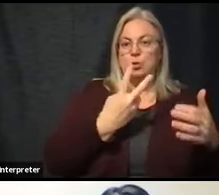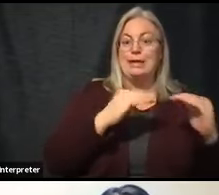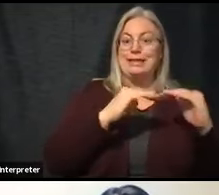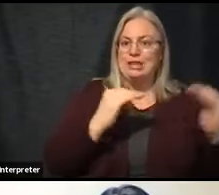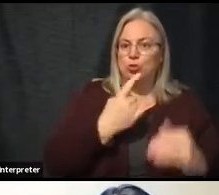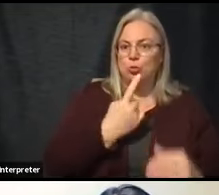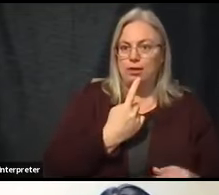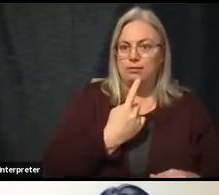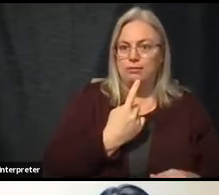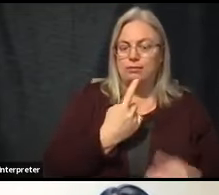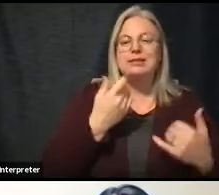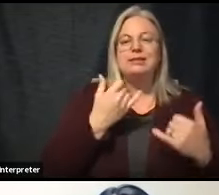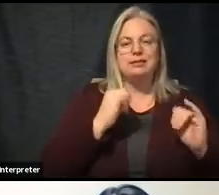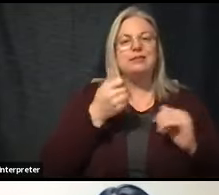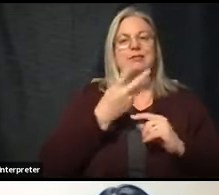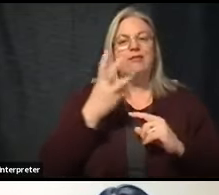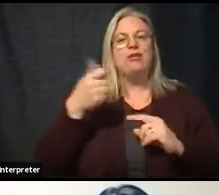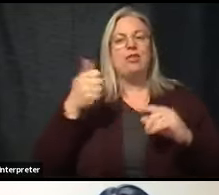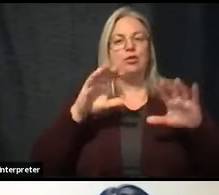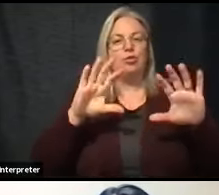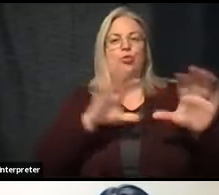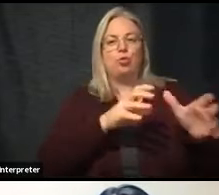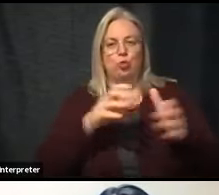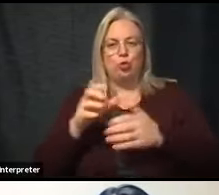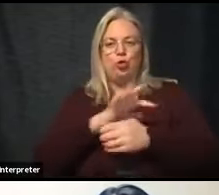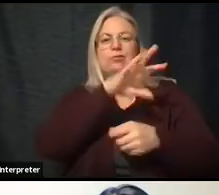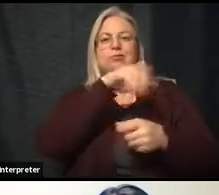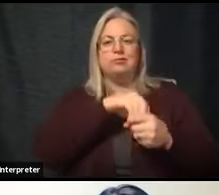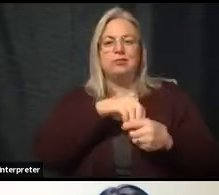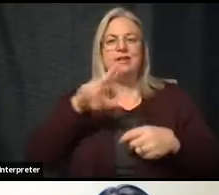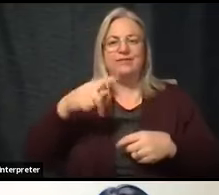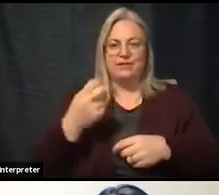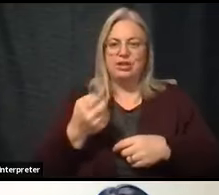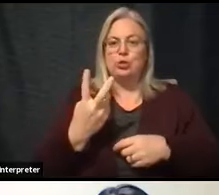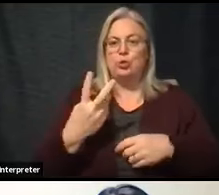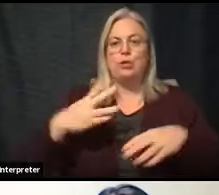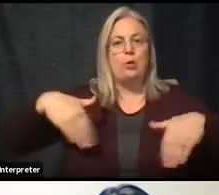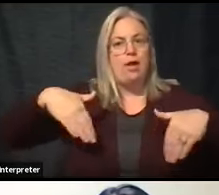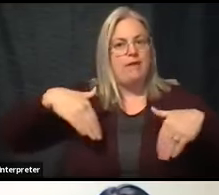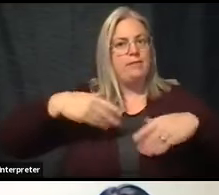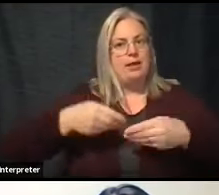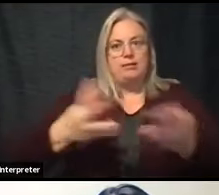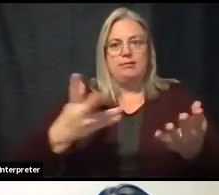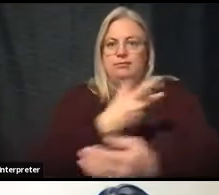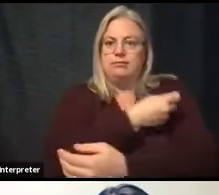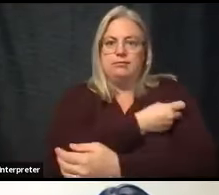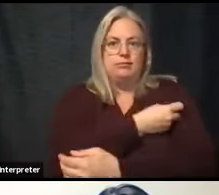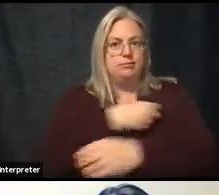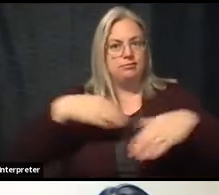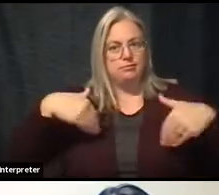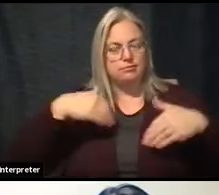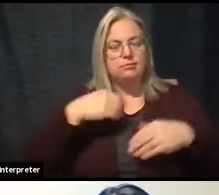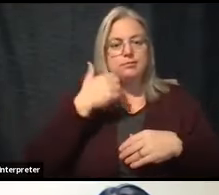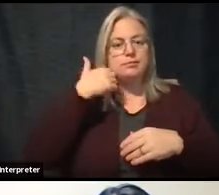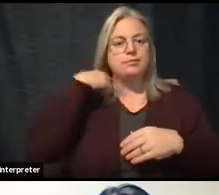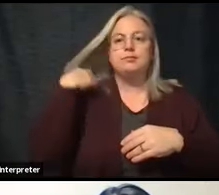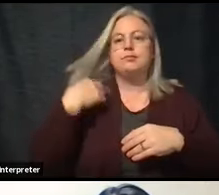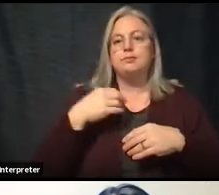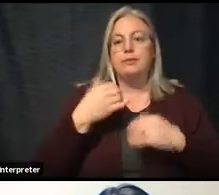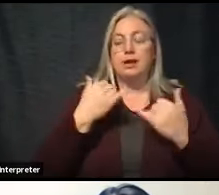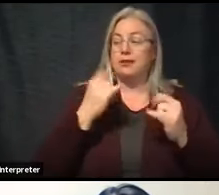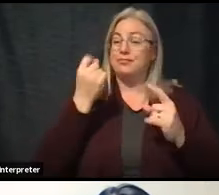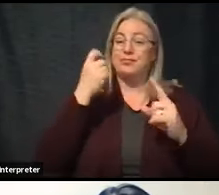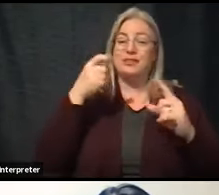There are still several other groups that are part of phase two that we've not been able to vaccinate. However, none is as big